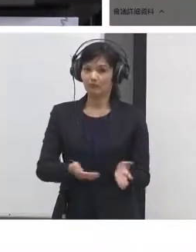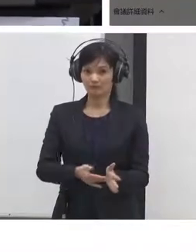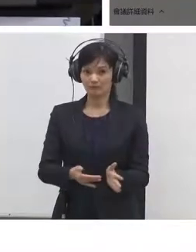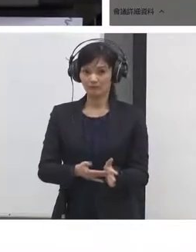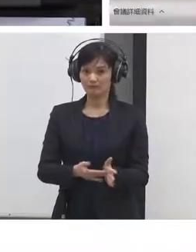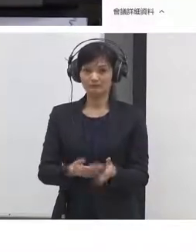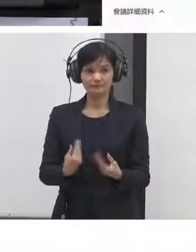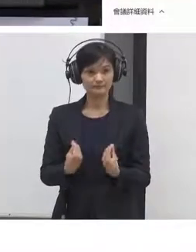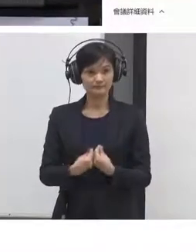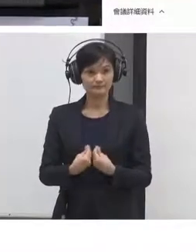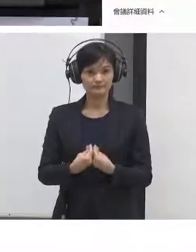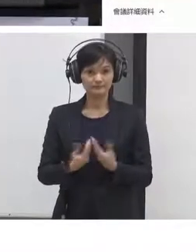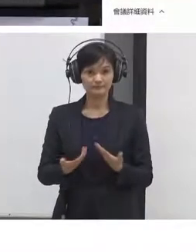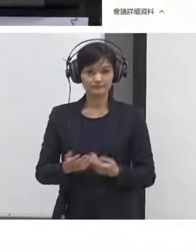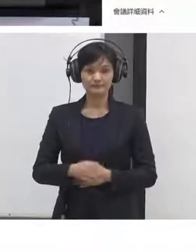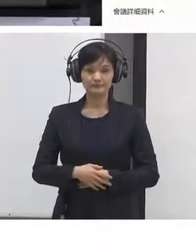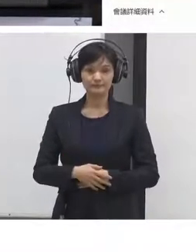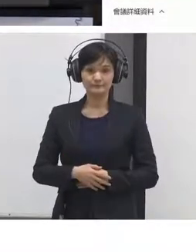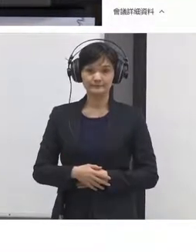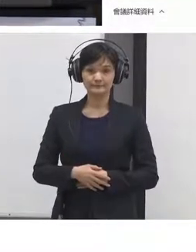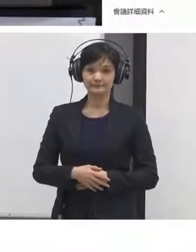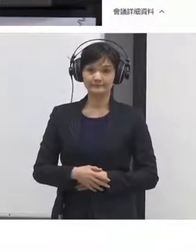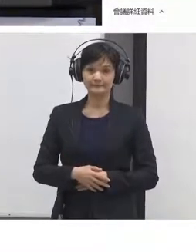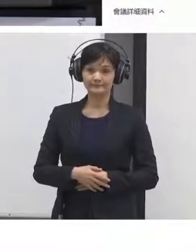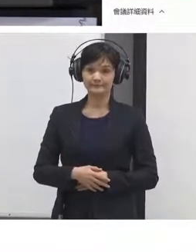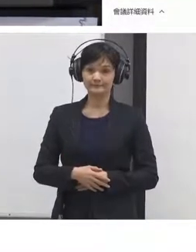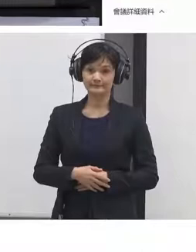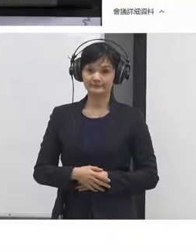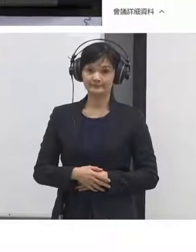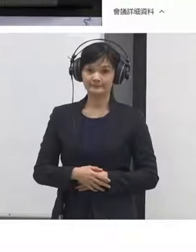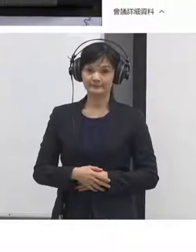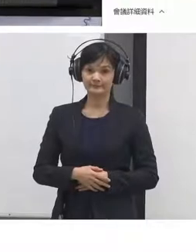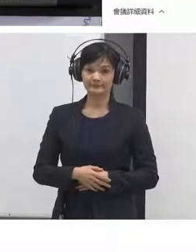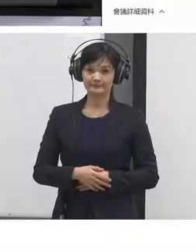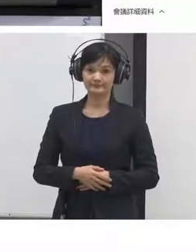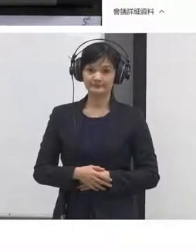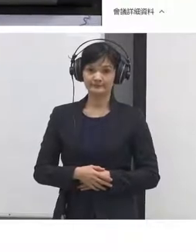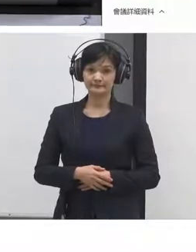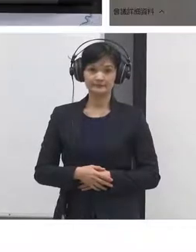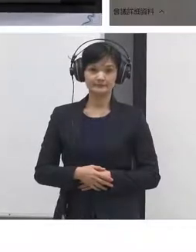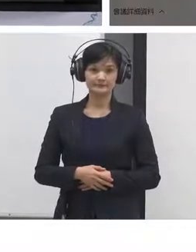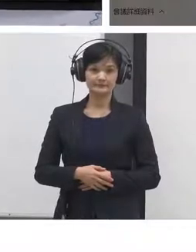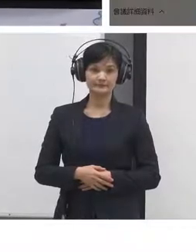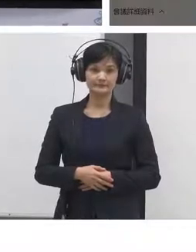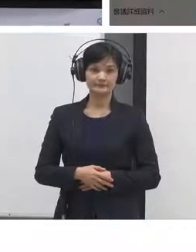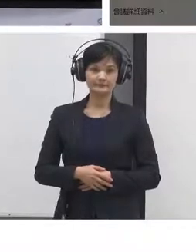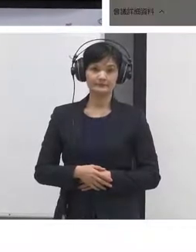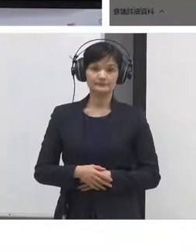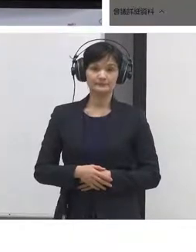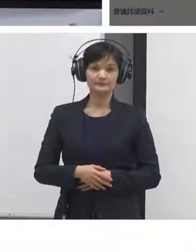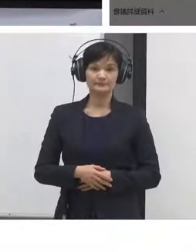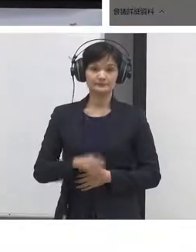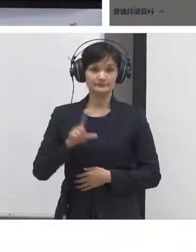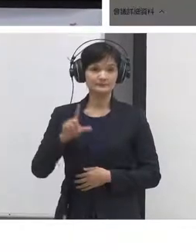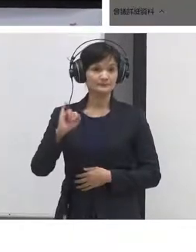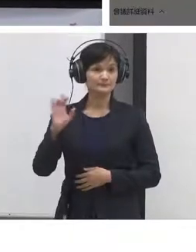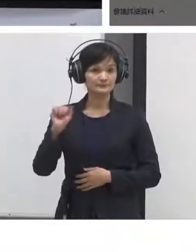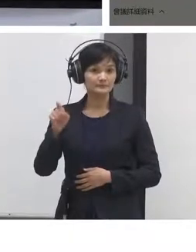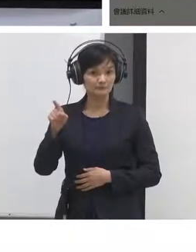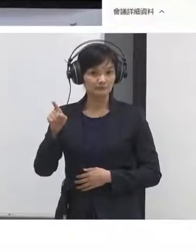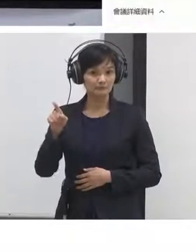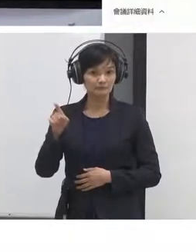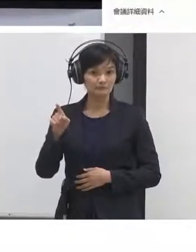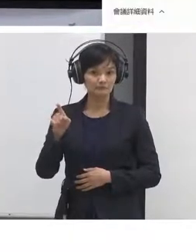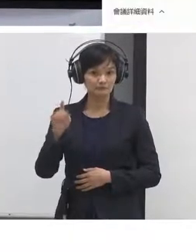So can Liz answer the question first? Did you hear me? Not so